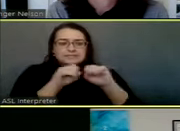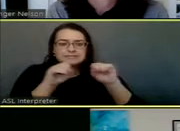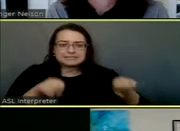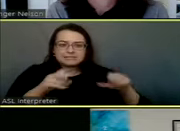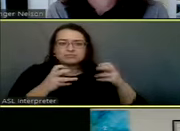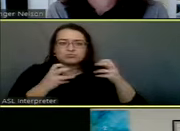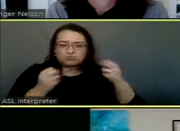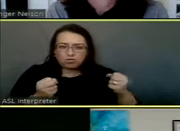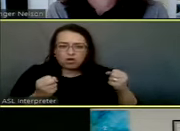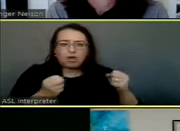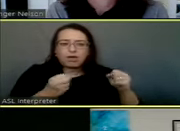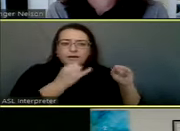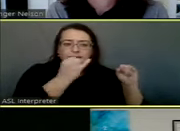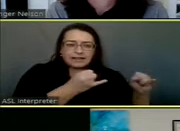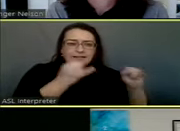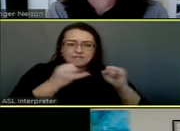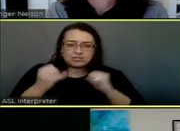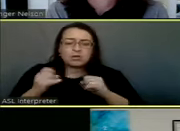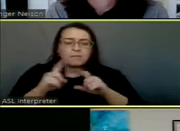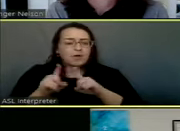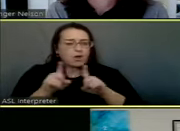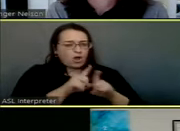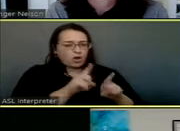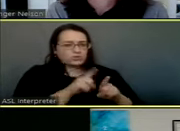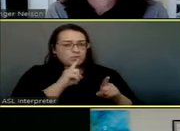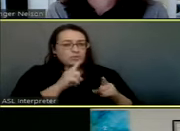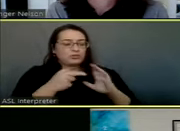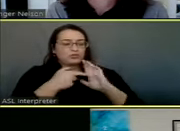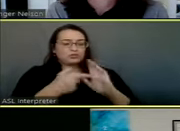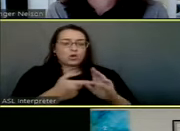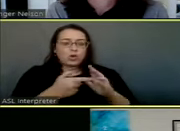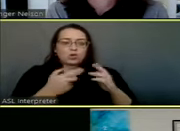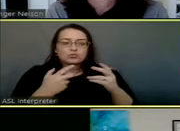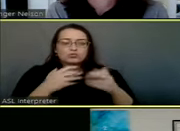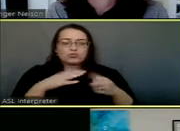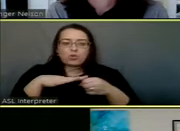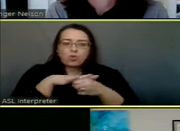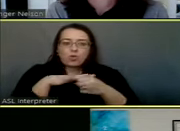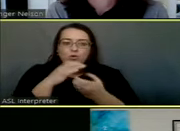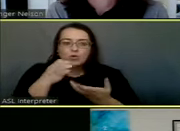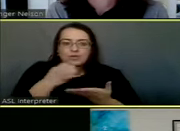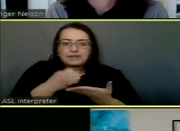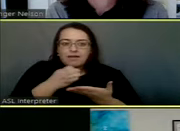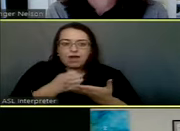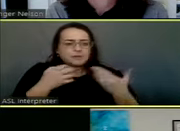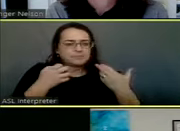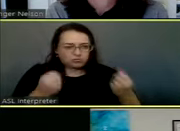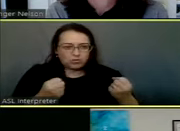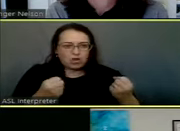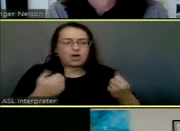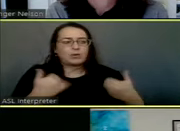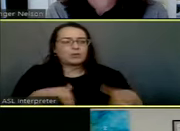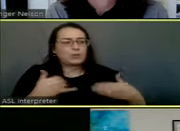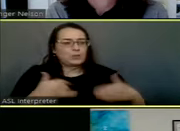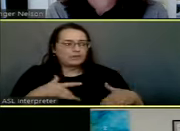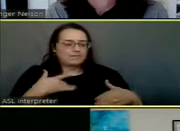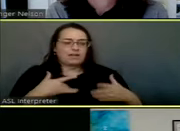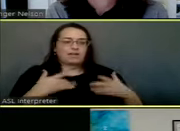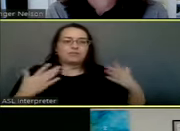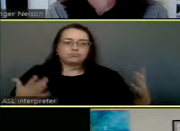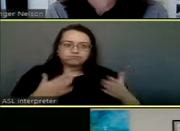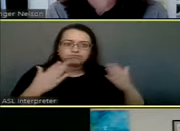and individuals. But then also it just reflected the strength of our local economy. That was very encouraging. Just seeing how